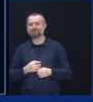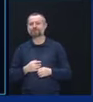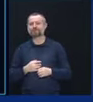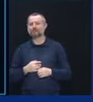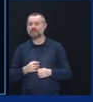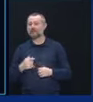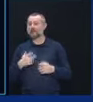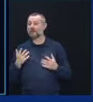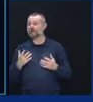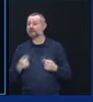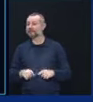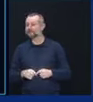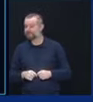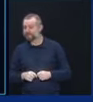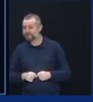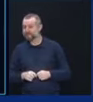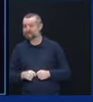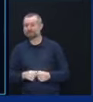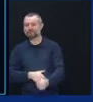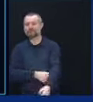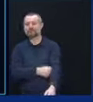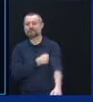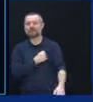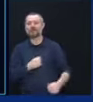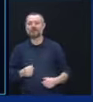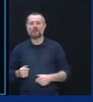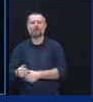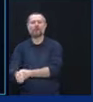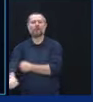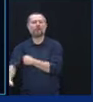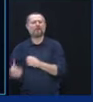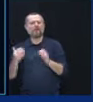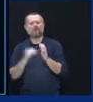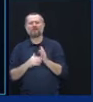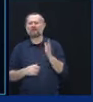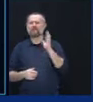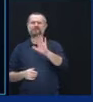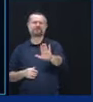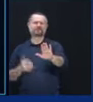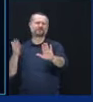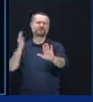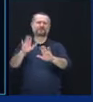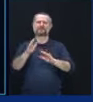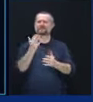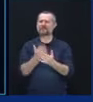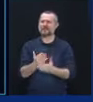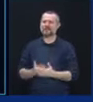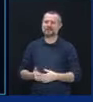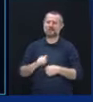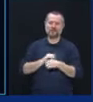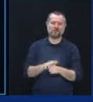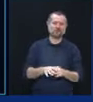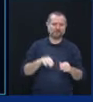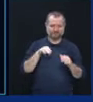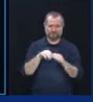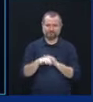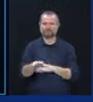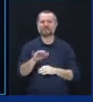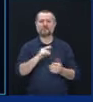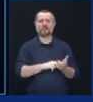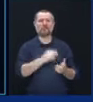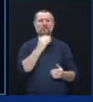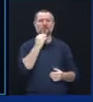happened? Well, I have repeatedly presented the facts on how COVID got into these nursing homes. The answer is,